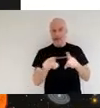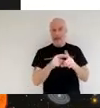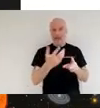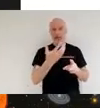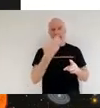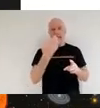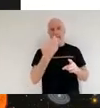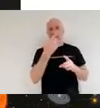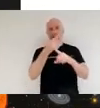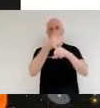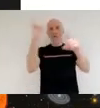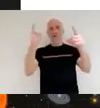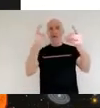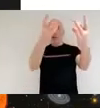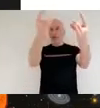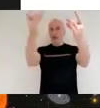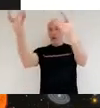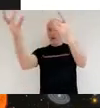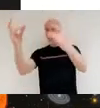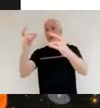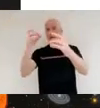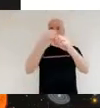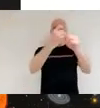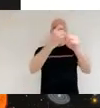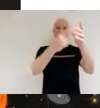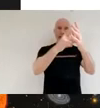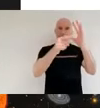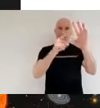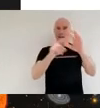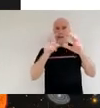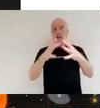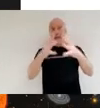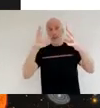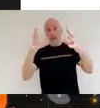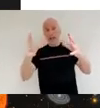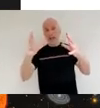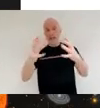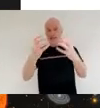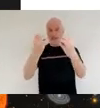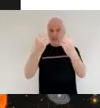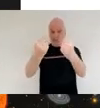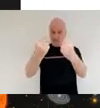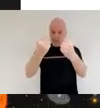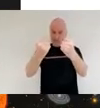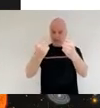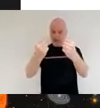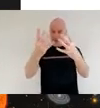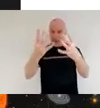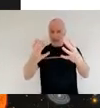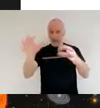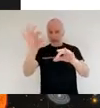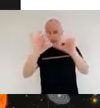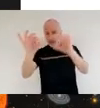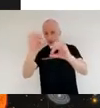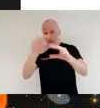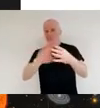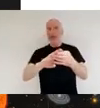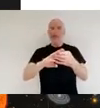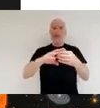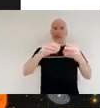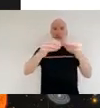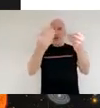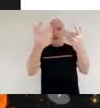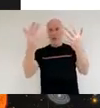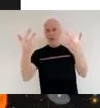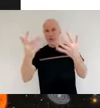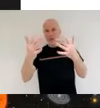galaxy that we're looking at the mass they can give us information about the chemical composition of dust clouds gas clouds and of planetary